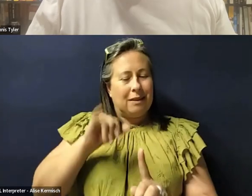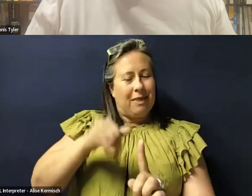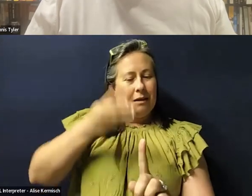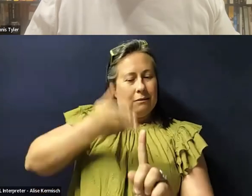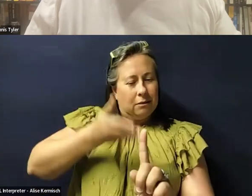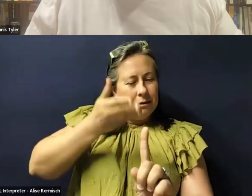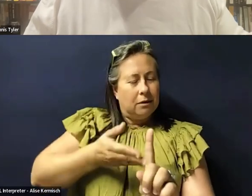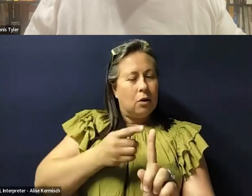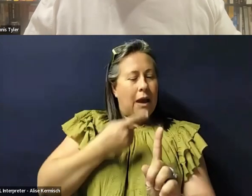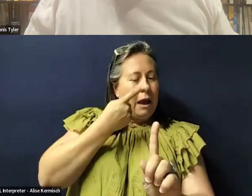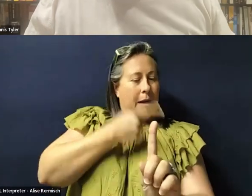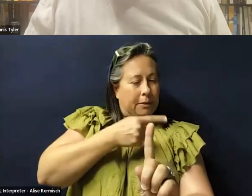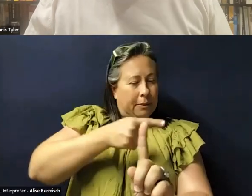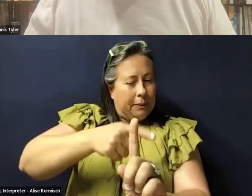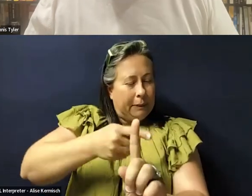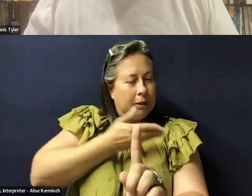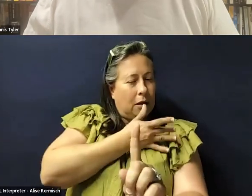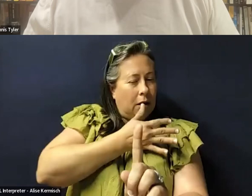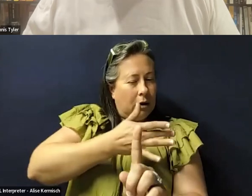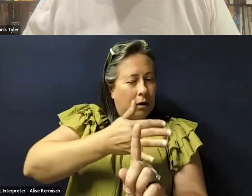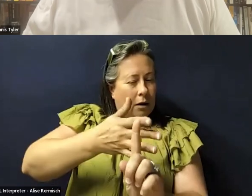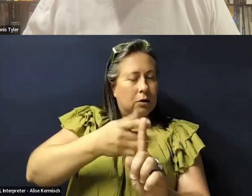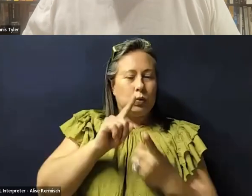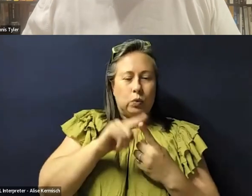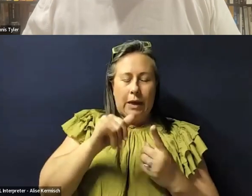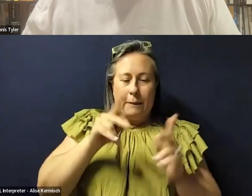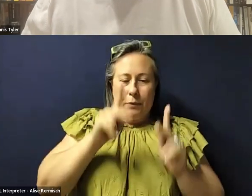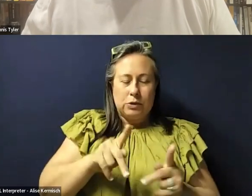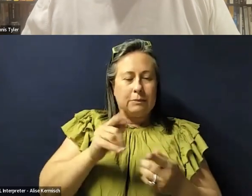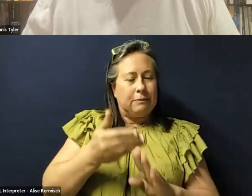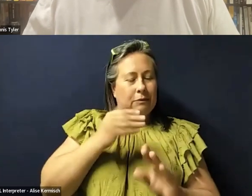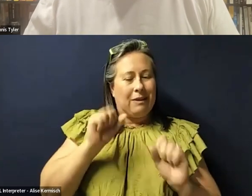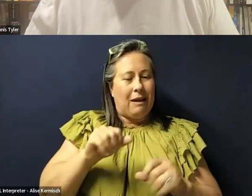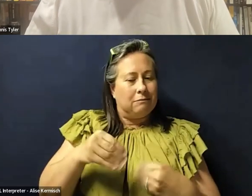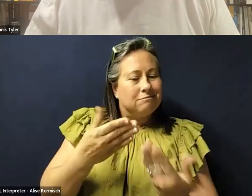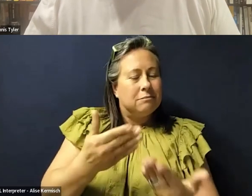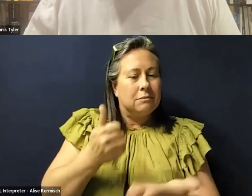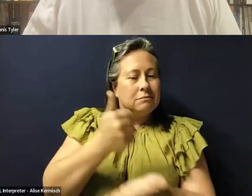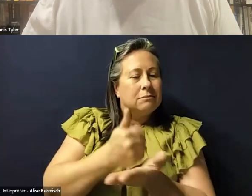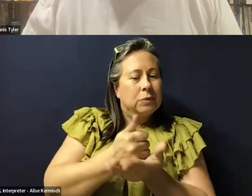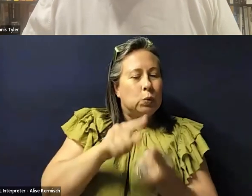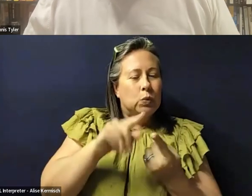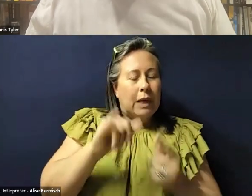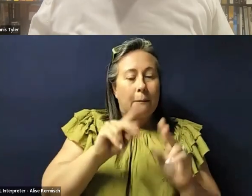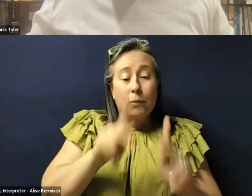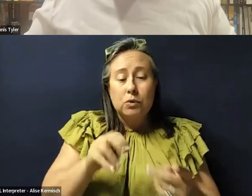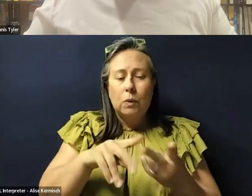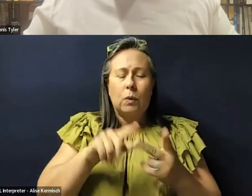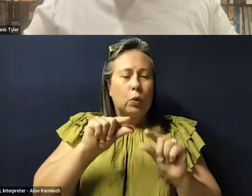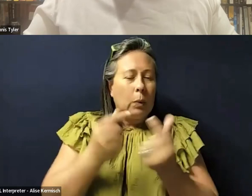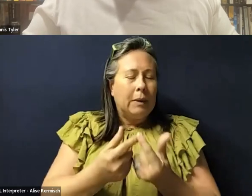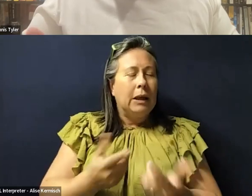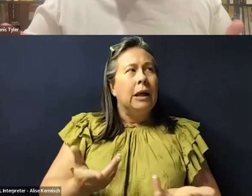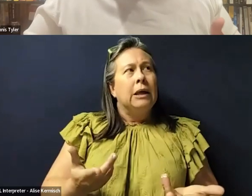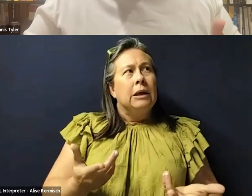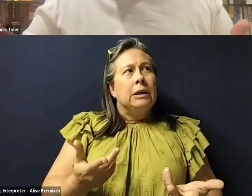help or offer assistance to that, that person or that, or the group, I guess, depending on the nature of it. So, and I, I